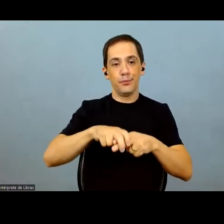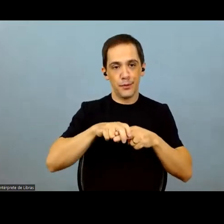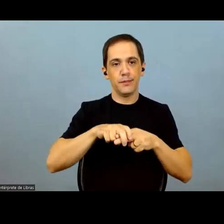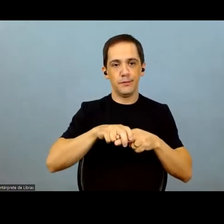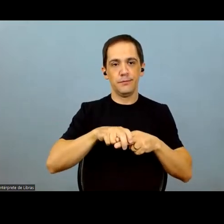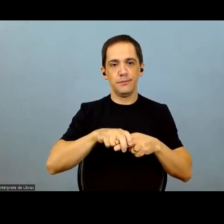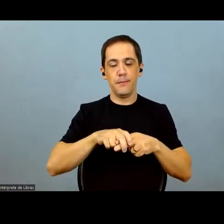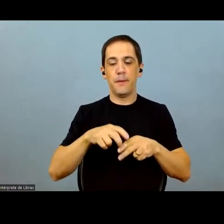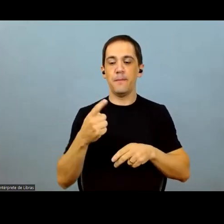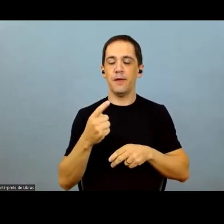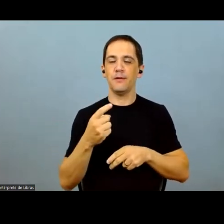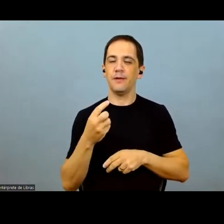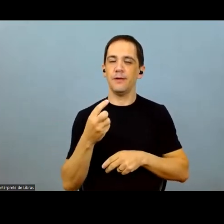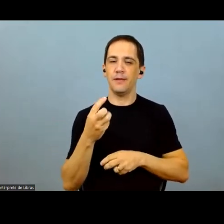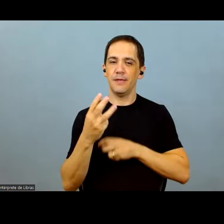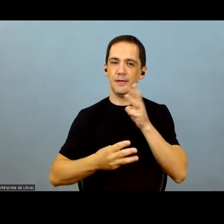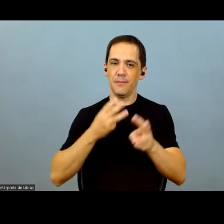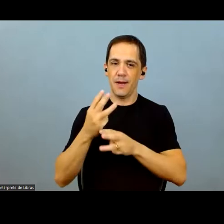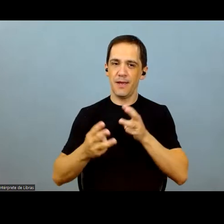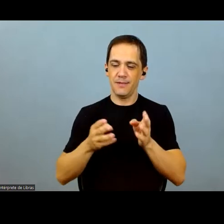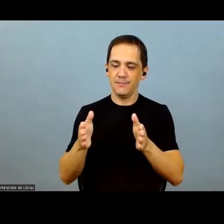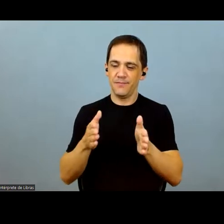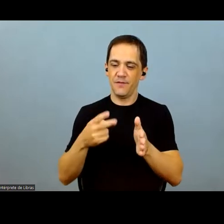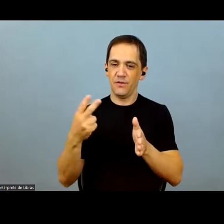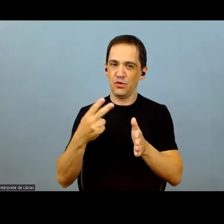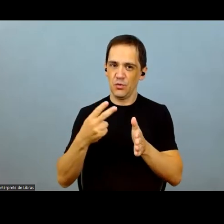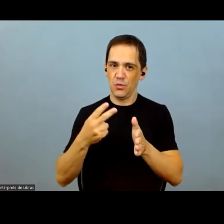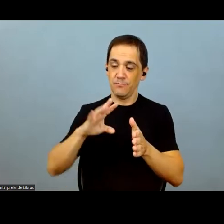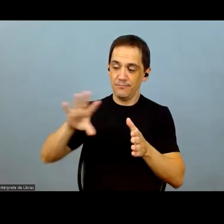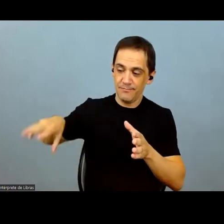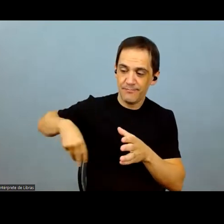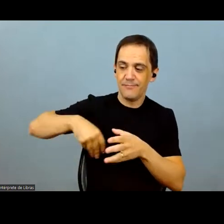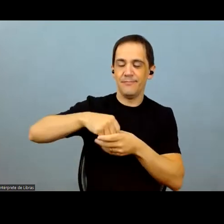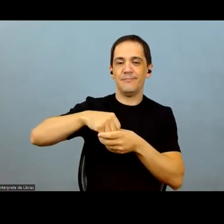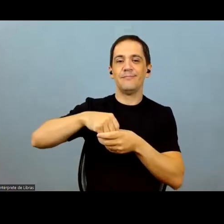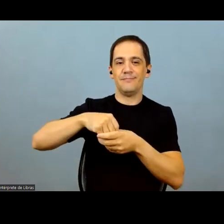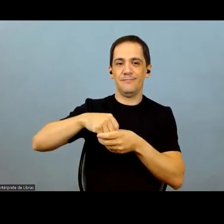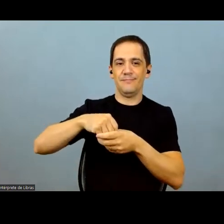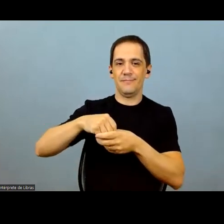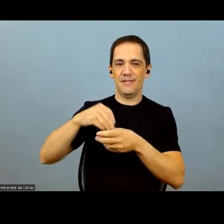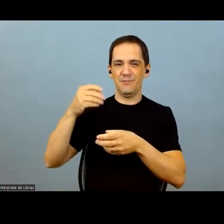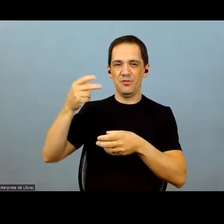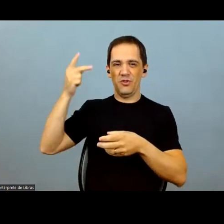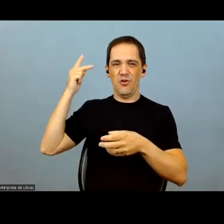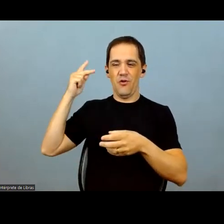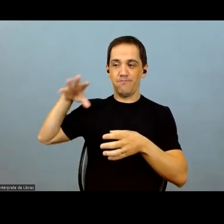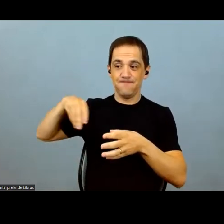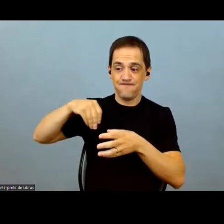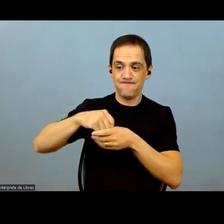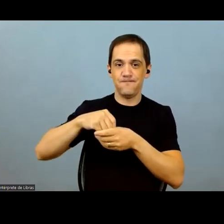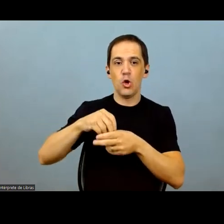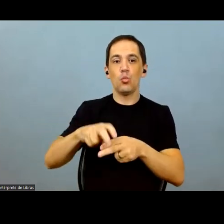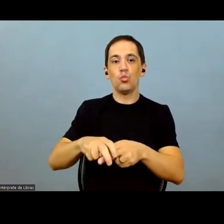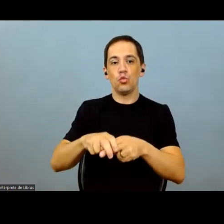we would be shipping this cotton last year, but it was shipped only in the first quarter